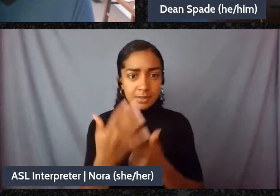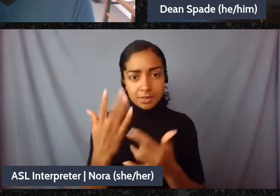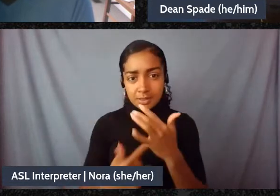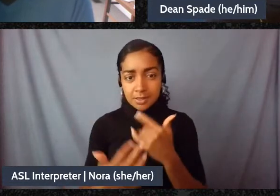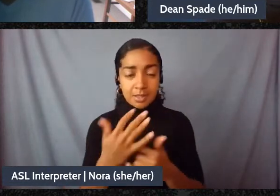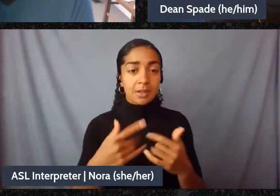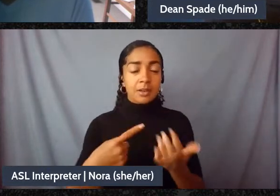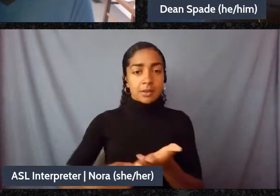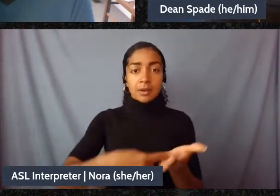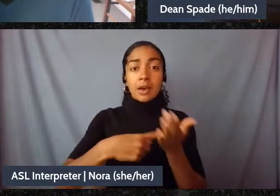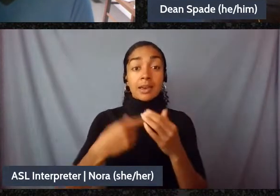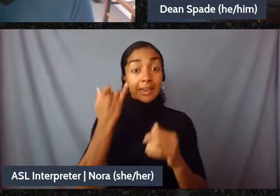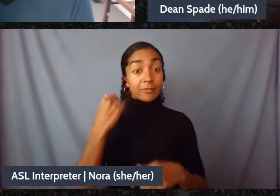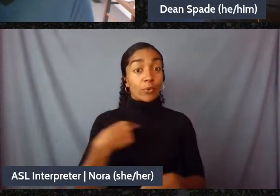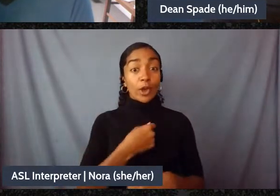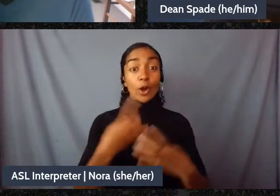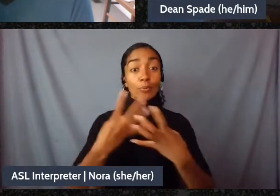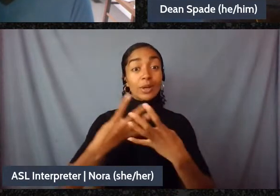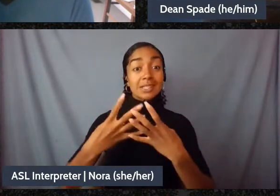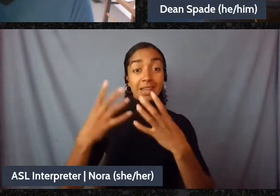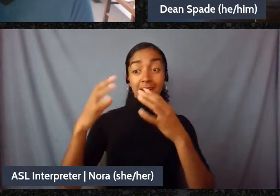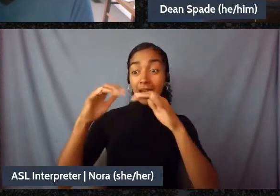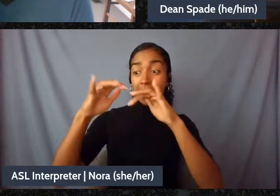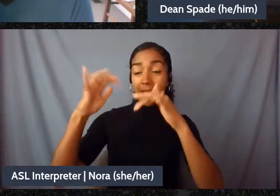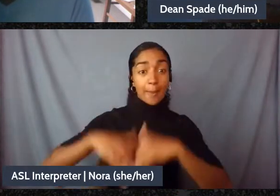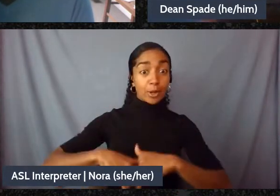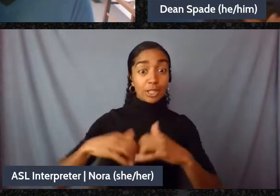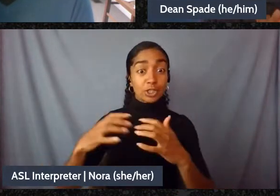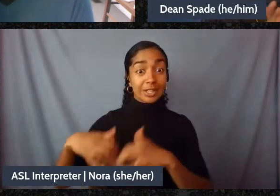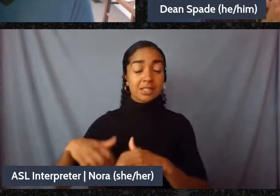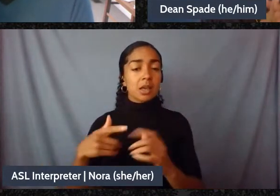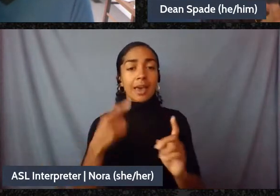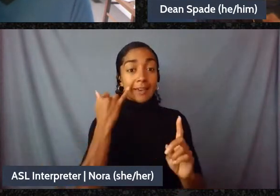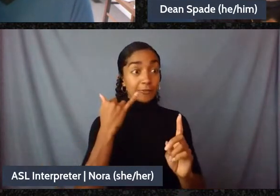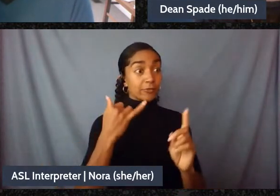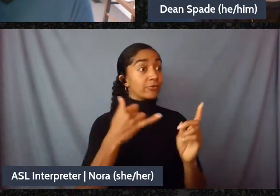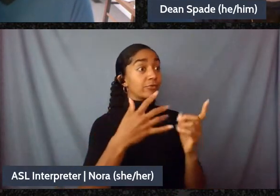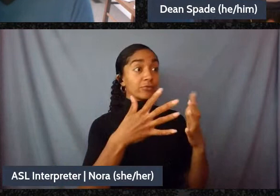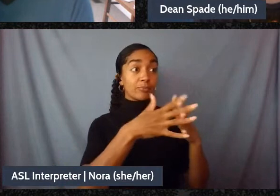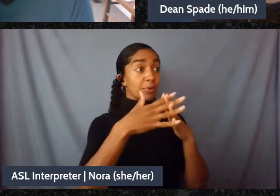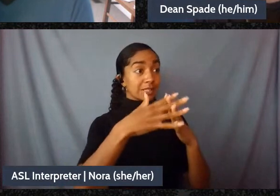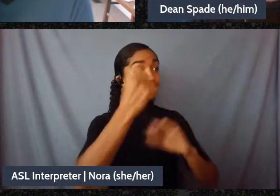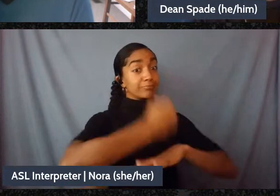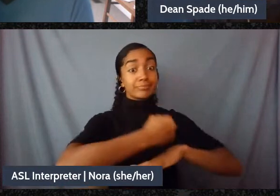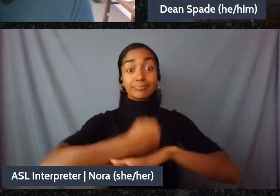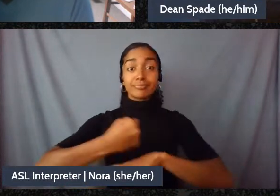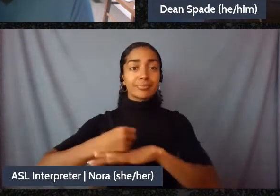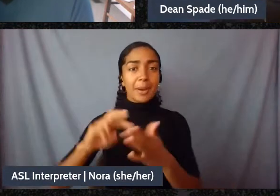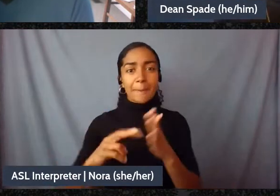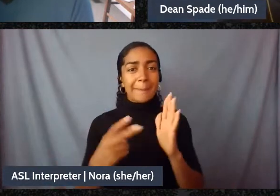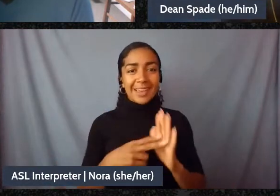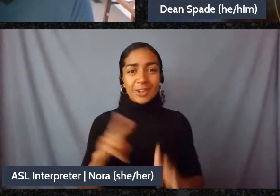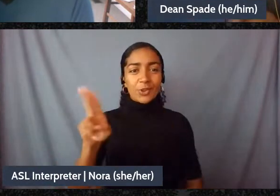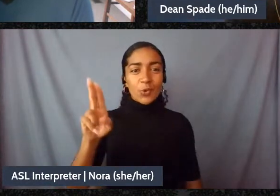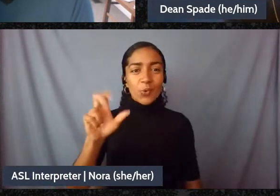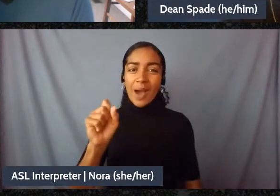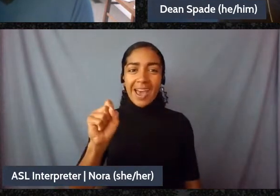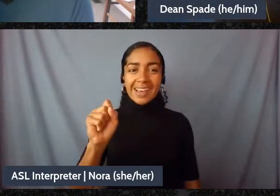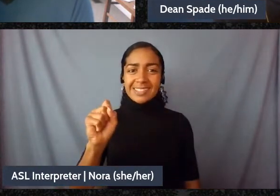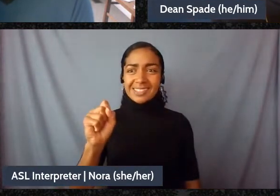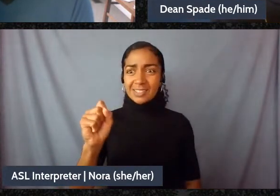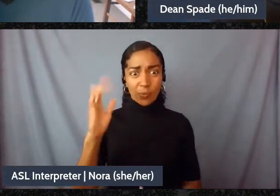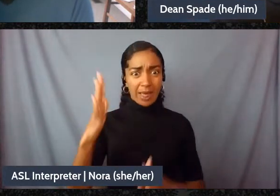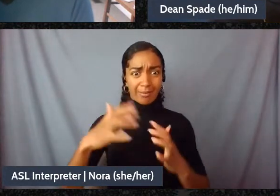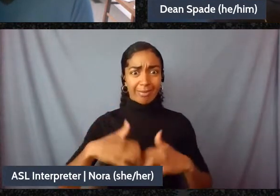abolitionists when you get rid of prisons you're not going to have a U.S. it's like it's it's essential to what the U.S. right or if we're